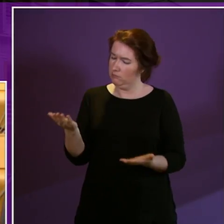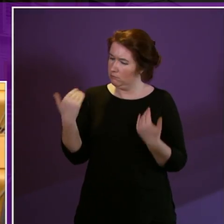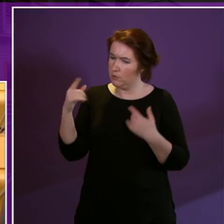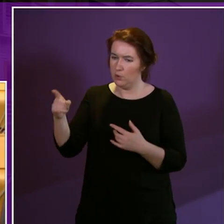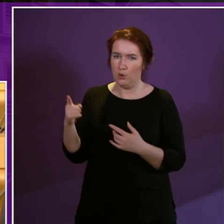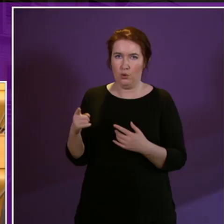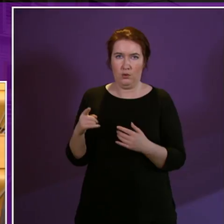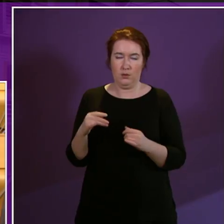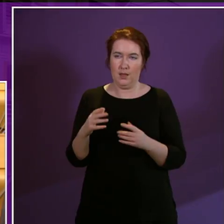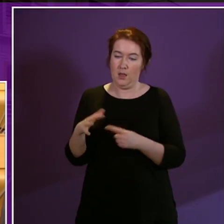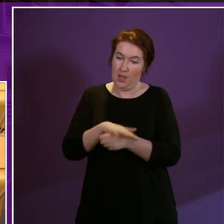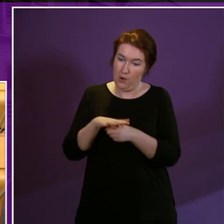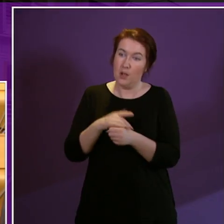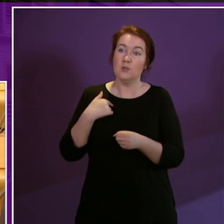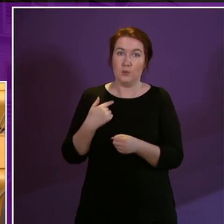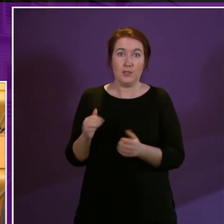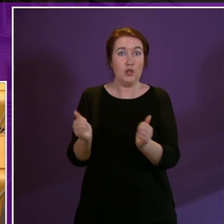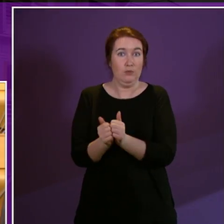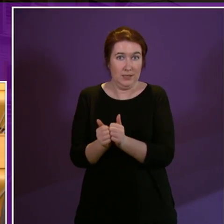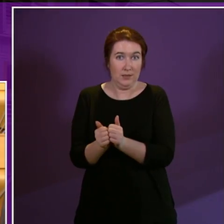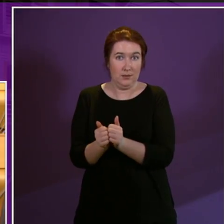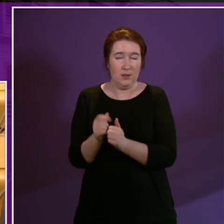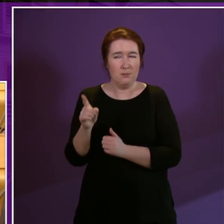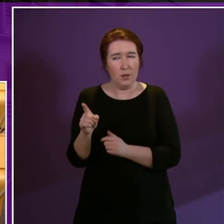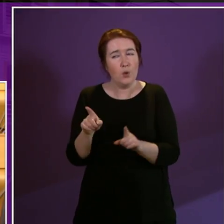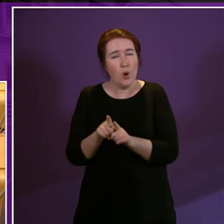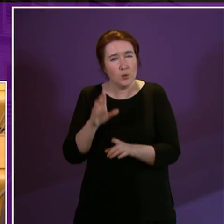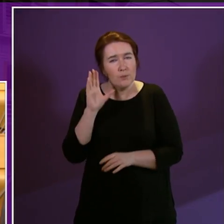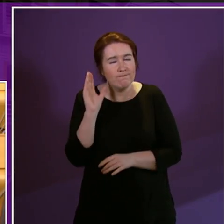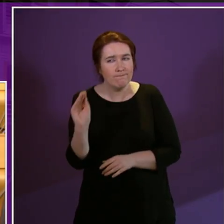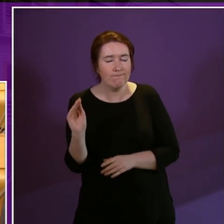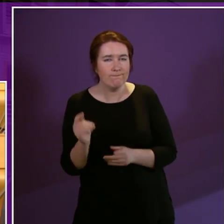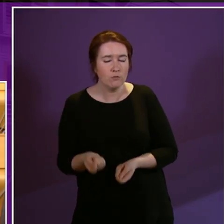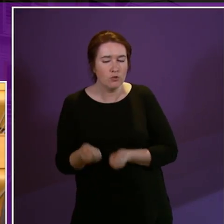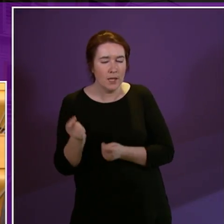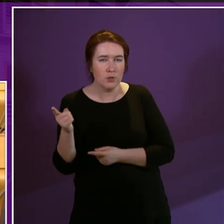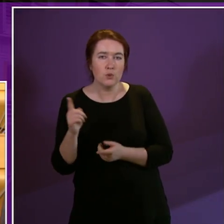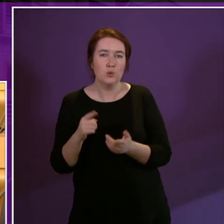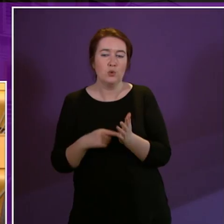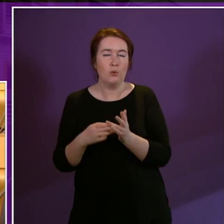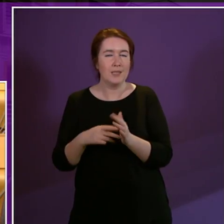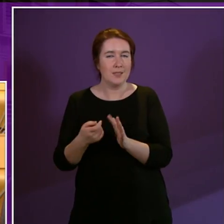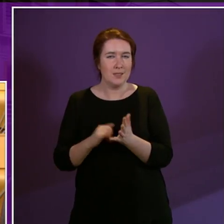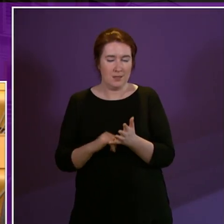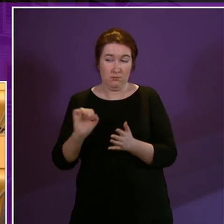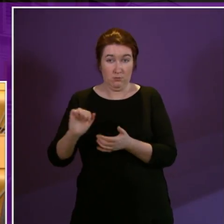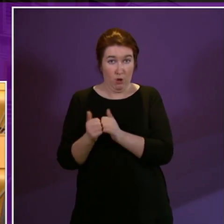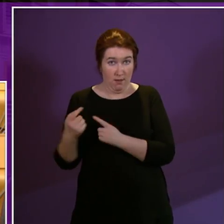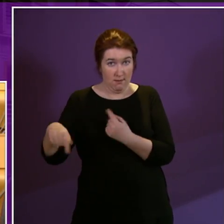where we do agree but I would gently suggest to Mr Tompkins and to his colleagues that